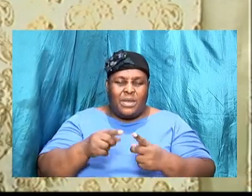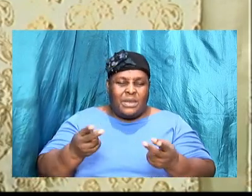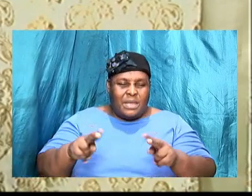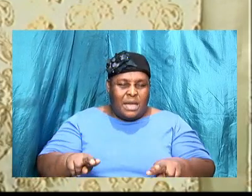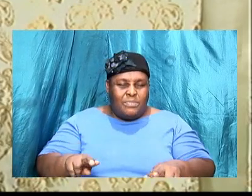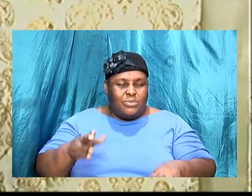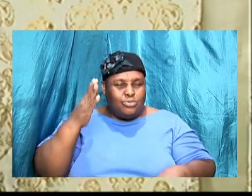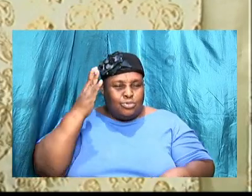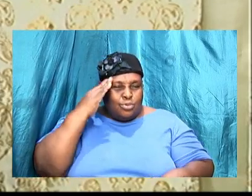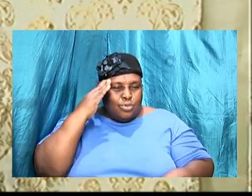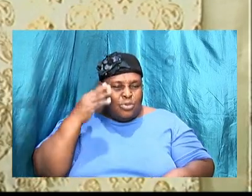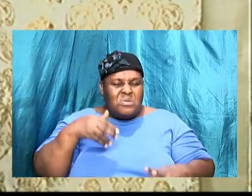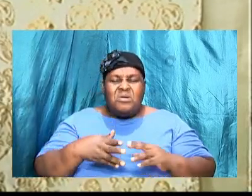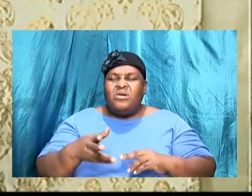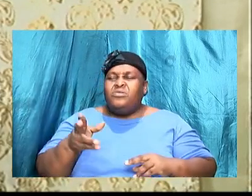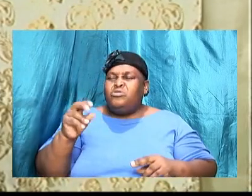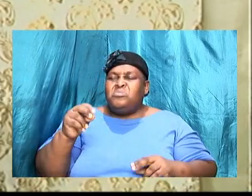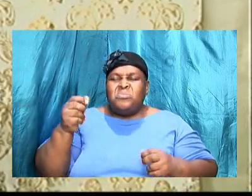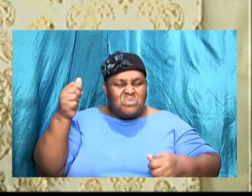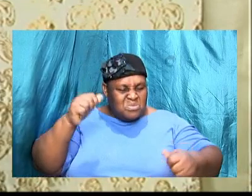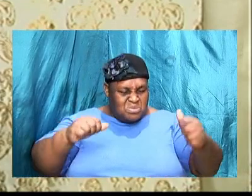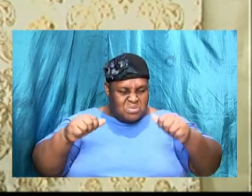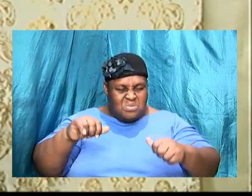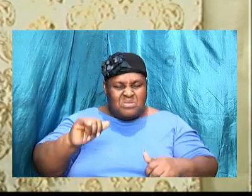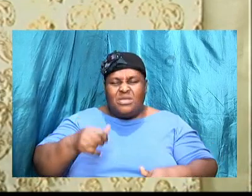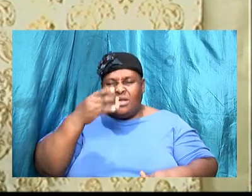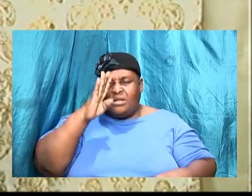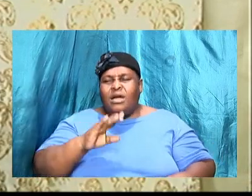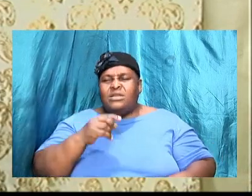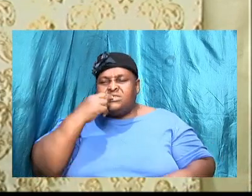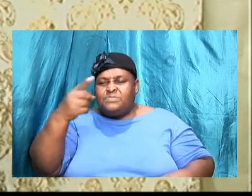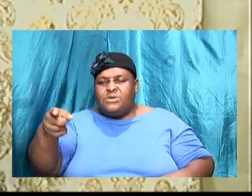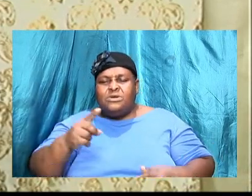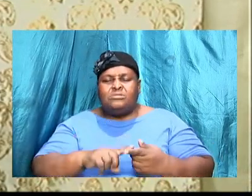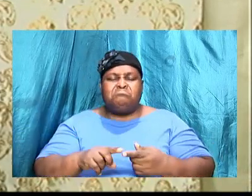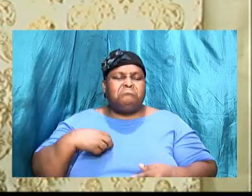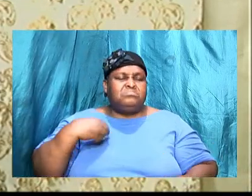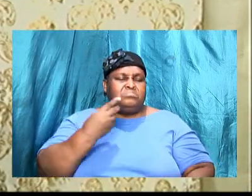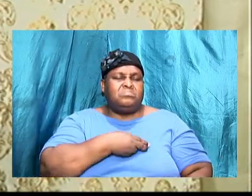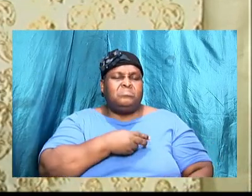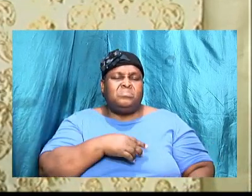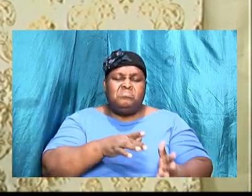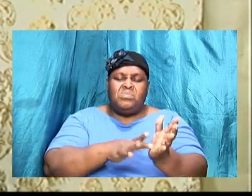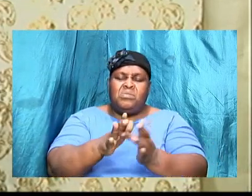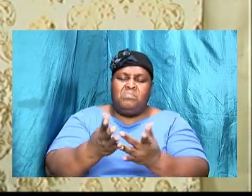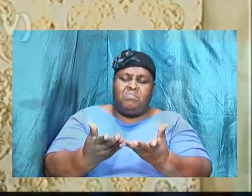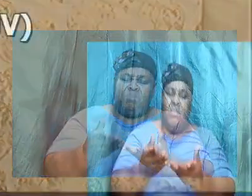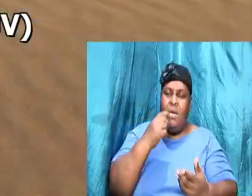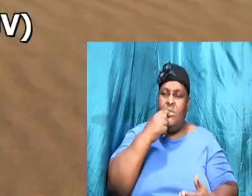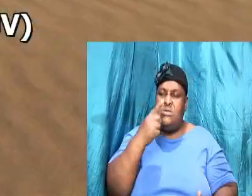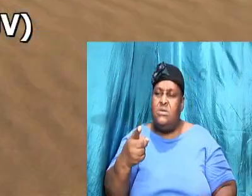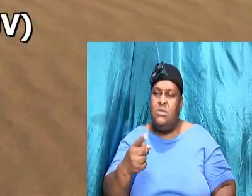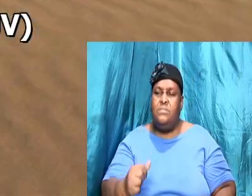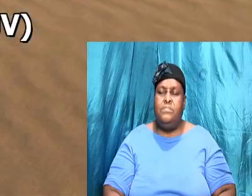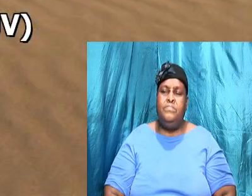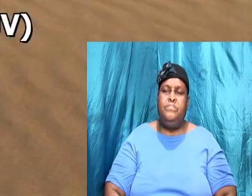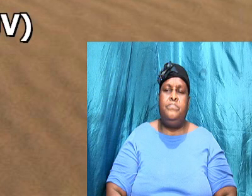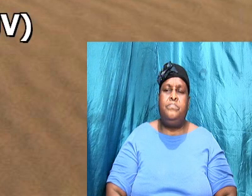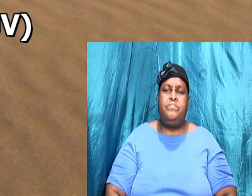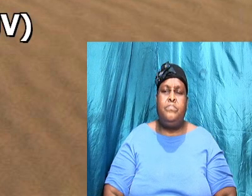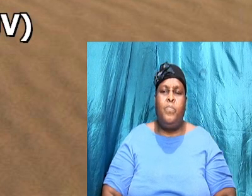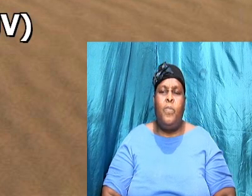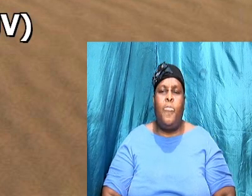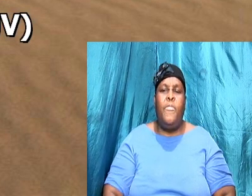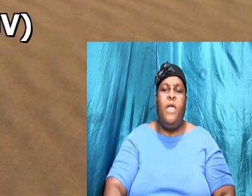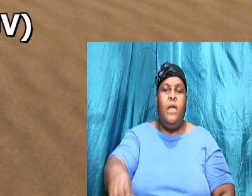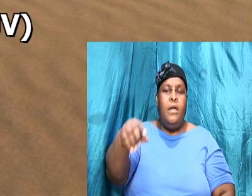that there can be no doubt that is God talking to us and the Bible says and